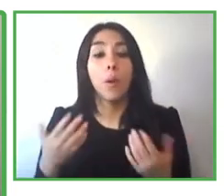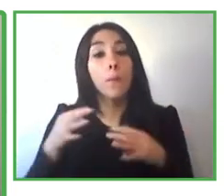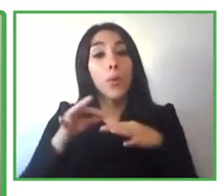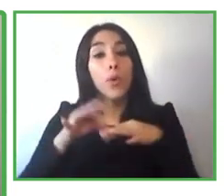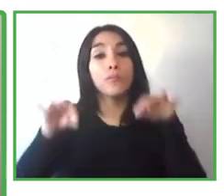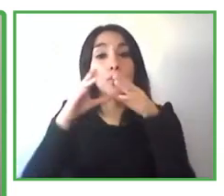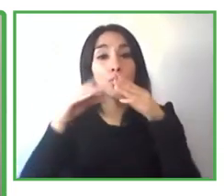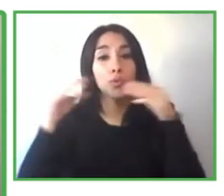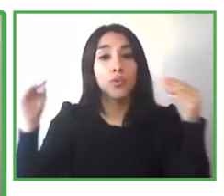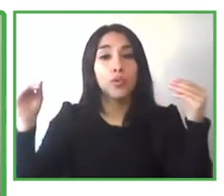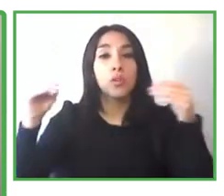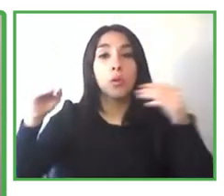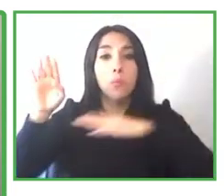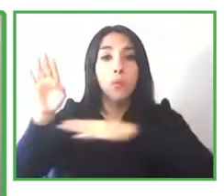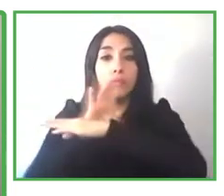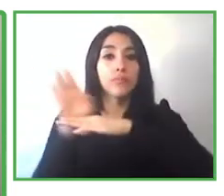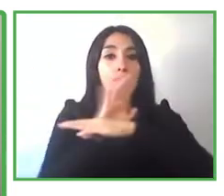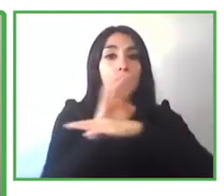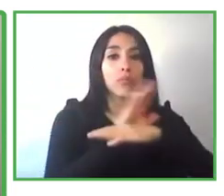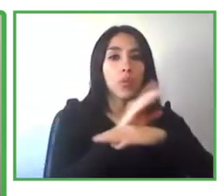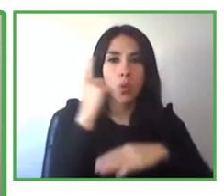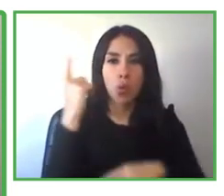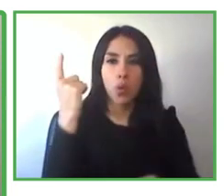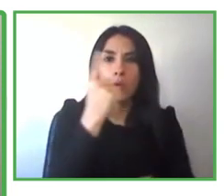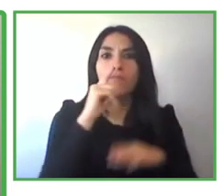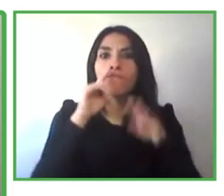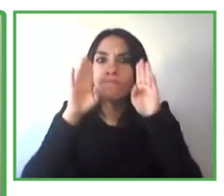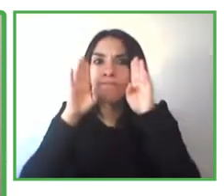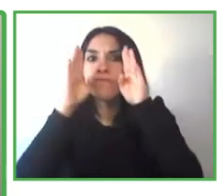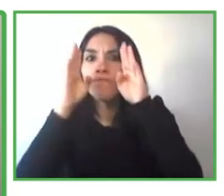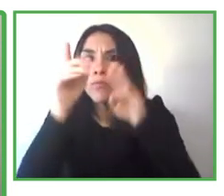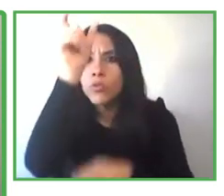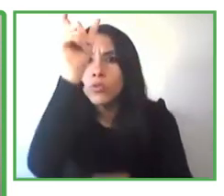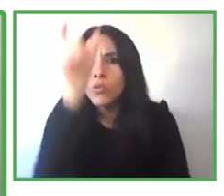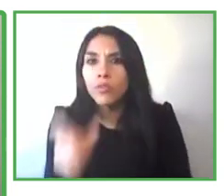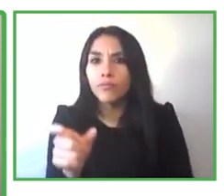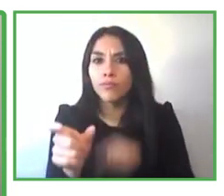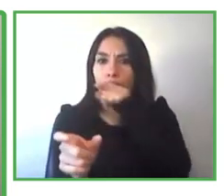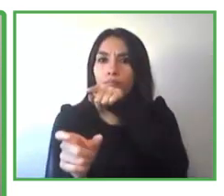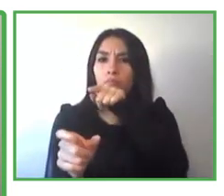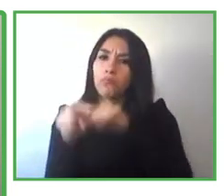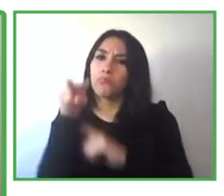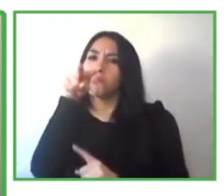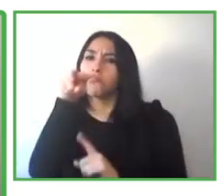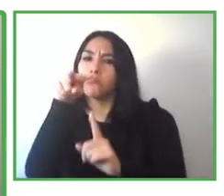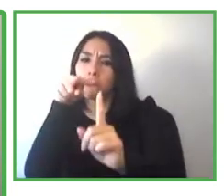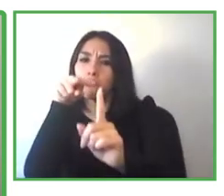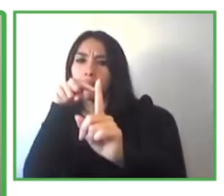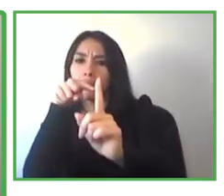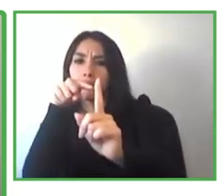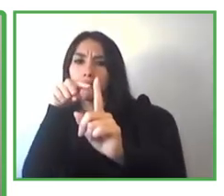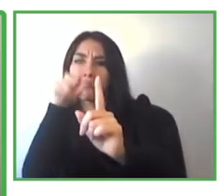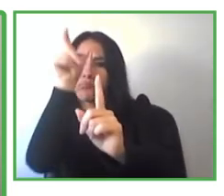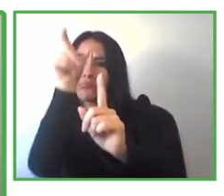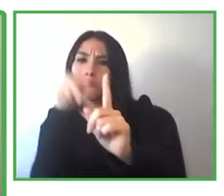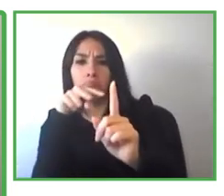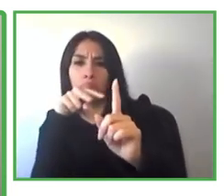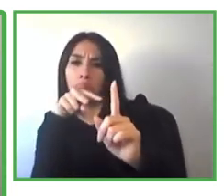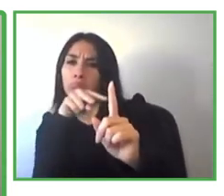so important isn't it stephen that that you know that that it's people first really isn't it yeah yeah and